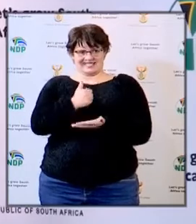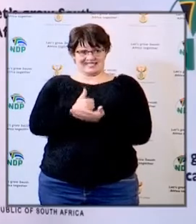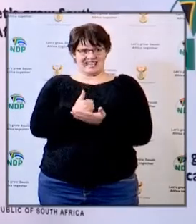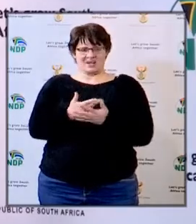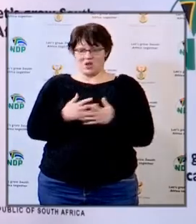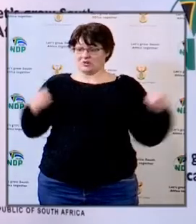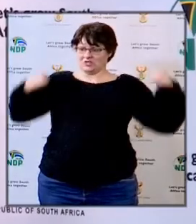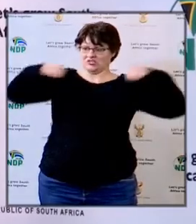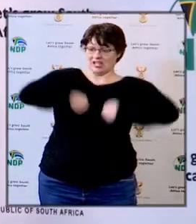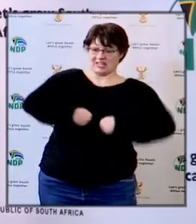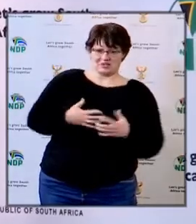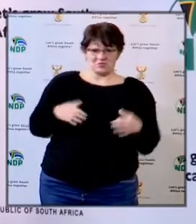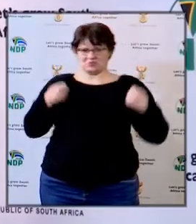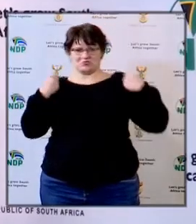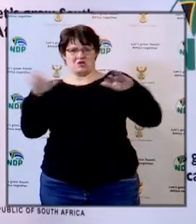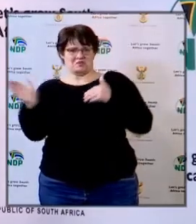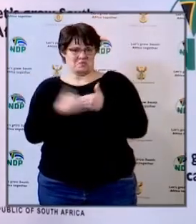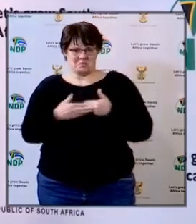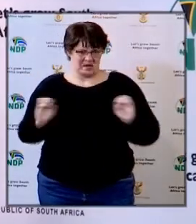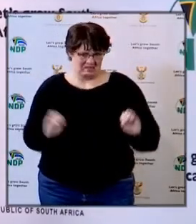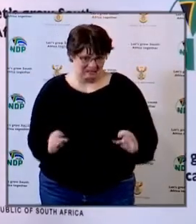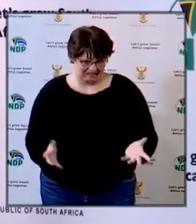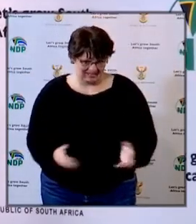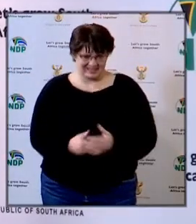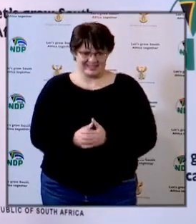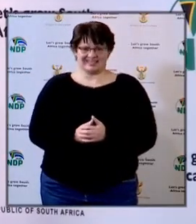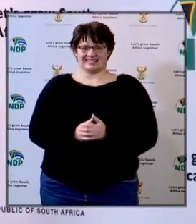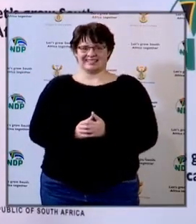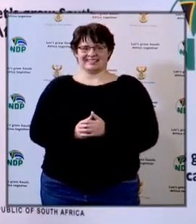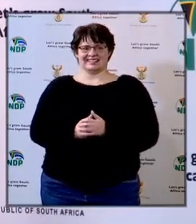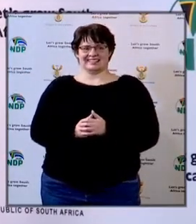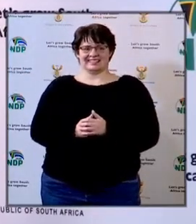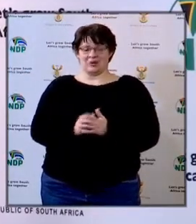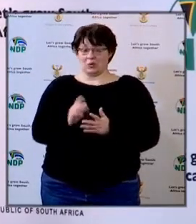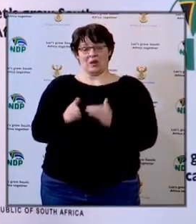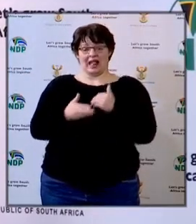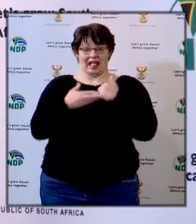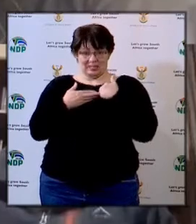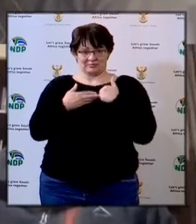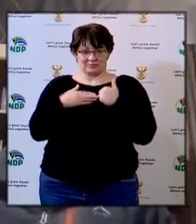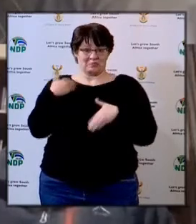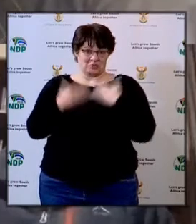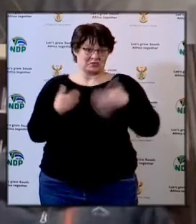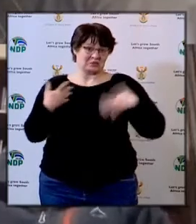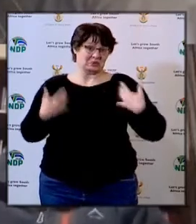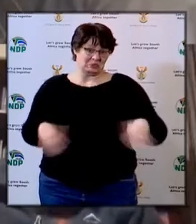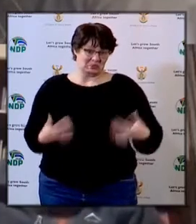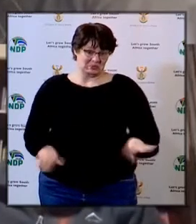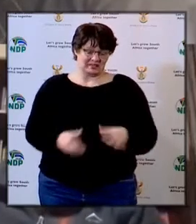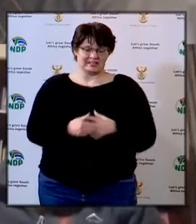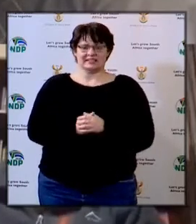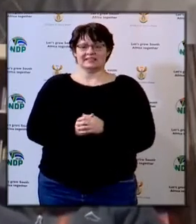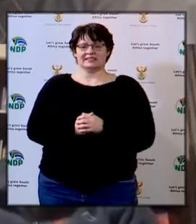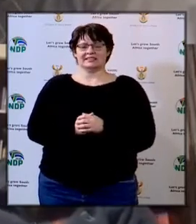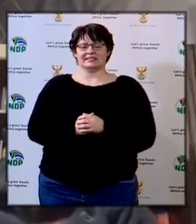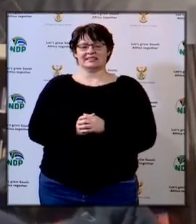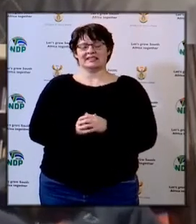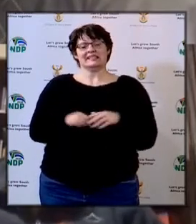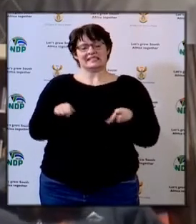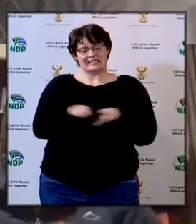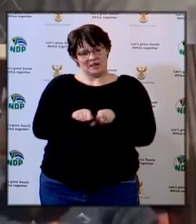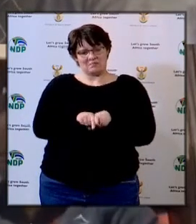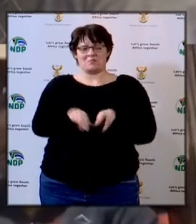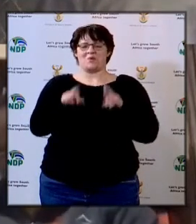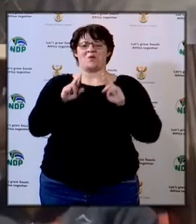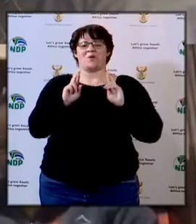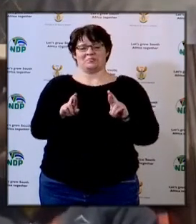wearing a jacket is not driving anymore which helps this process and I hope that